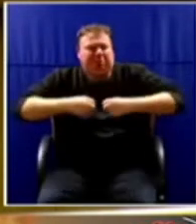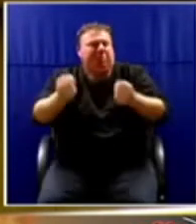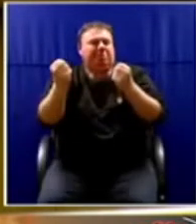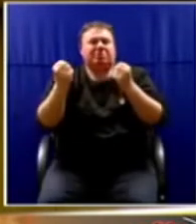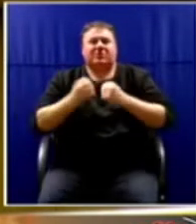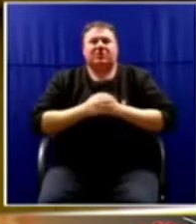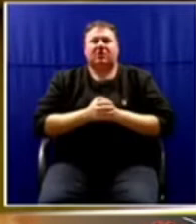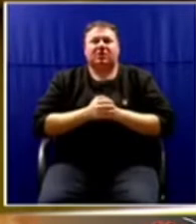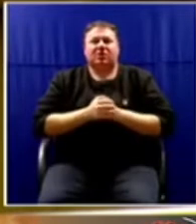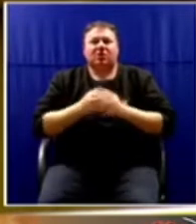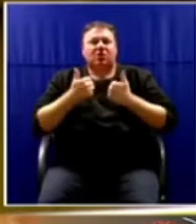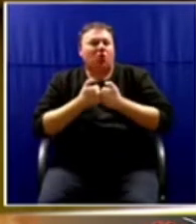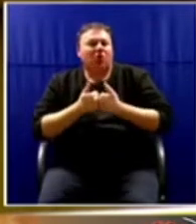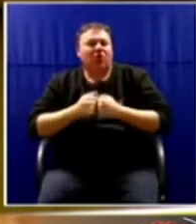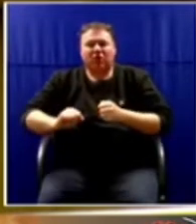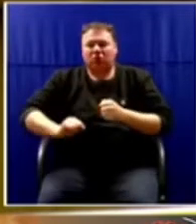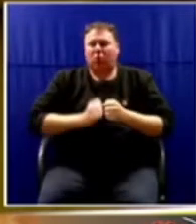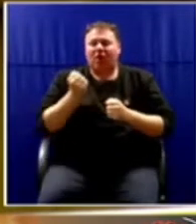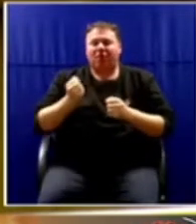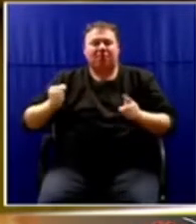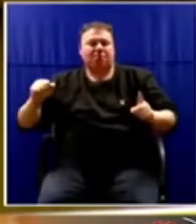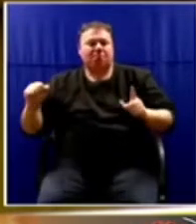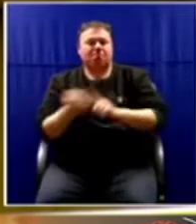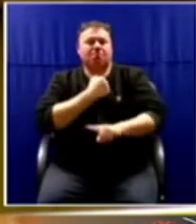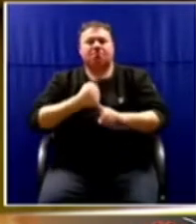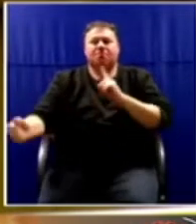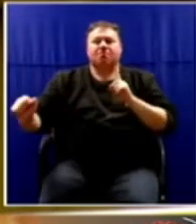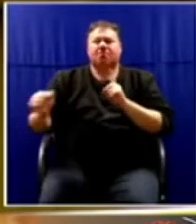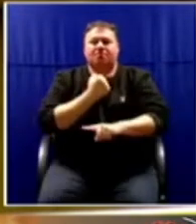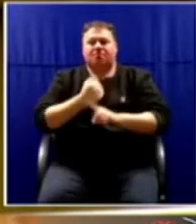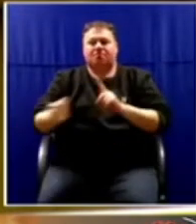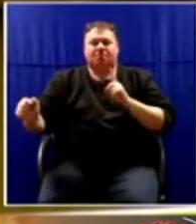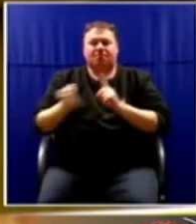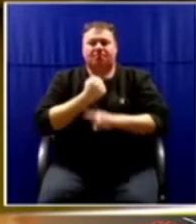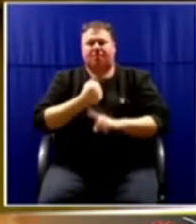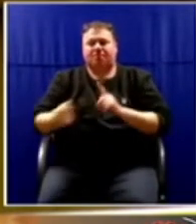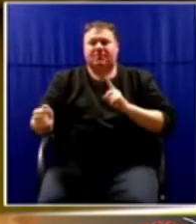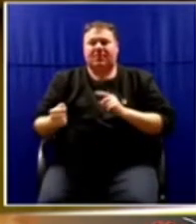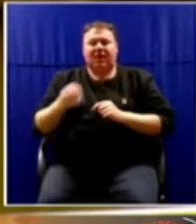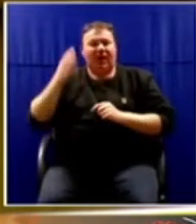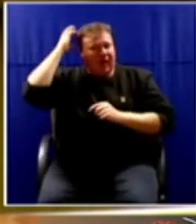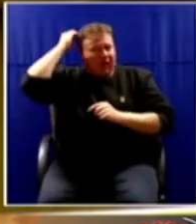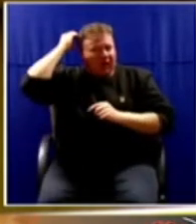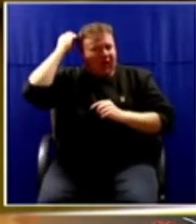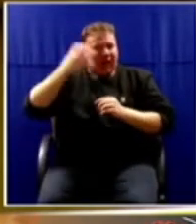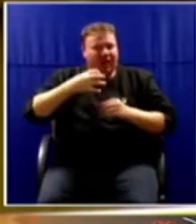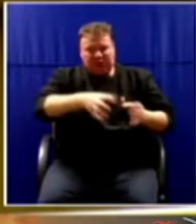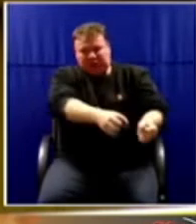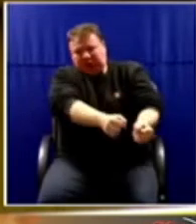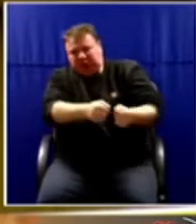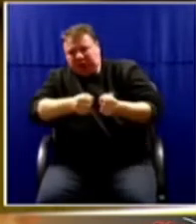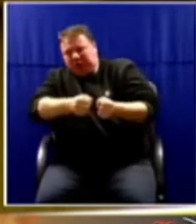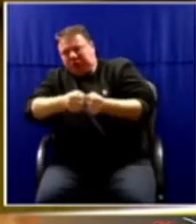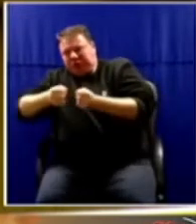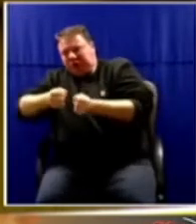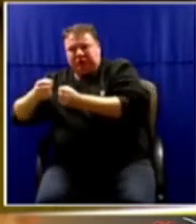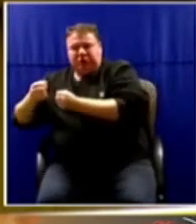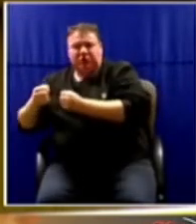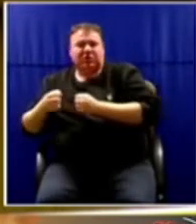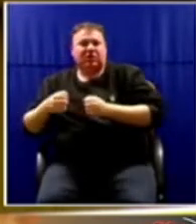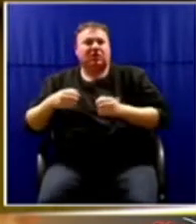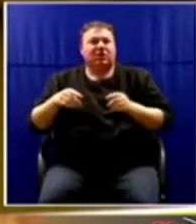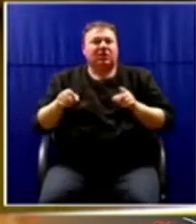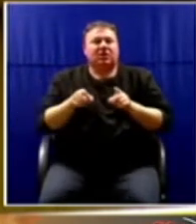Girlfriends and wives are beat down, dragged by their hair and used like worn out punching